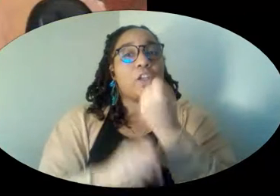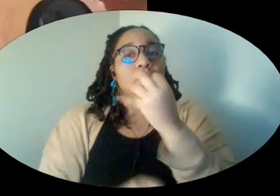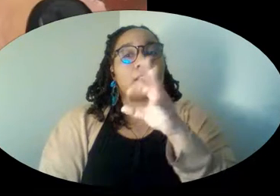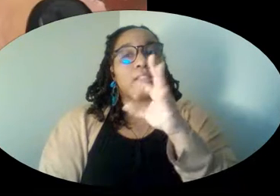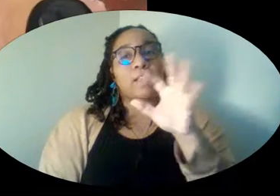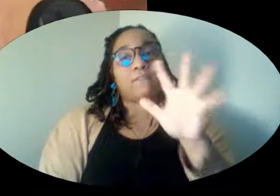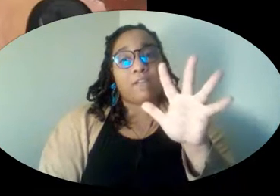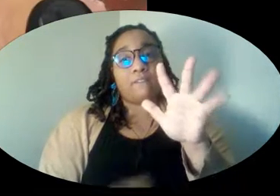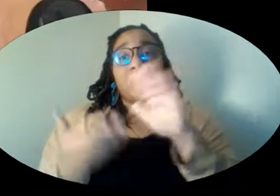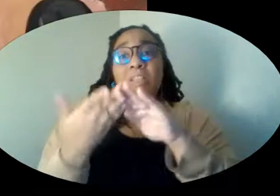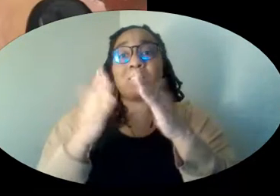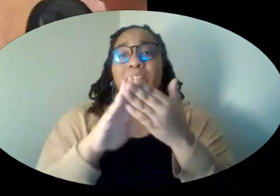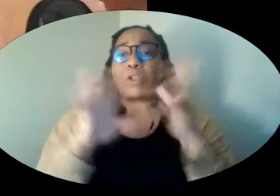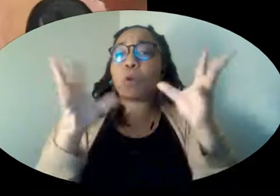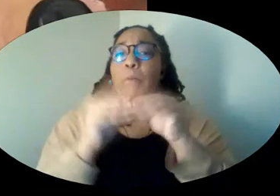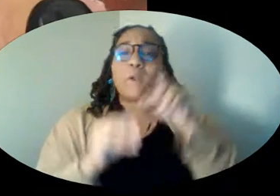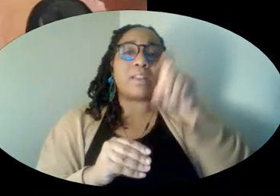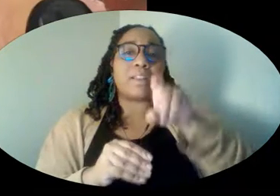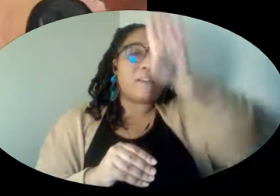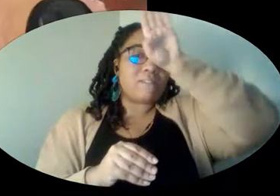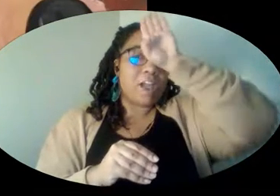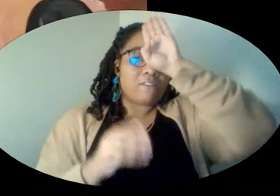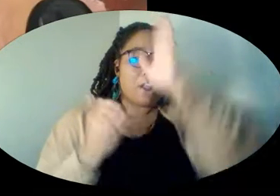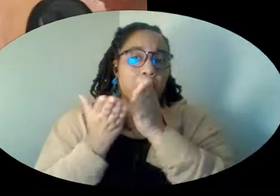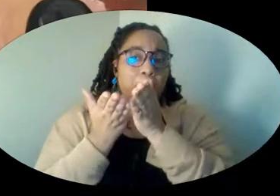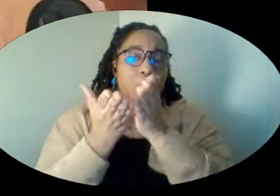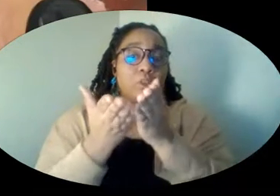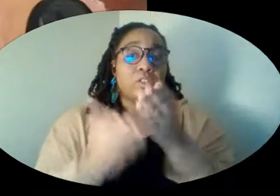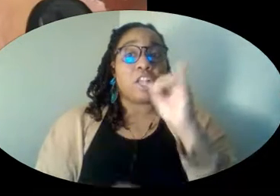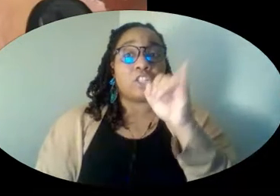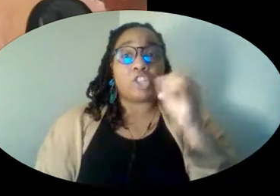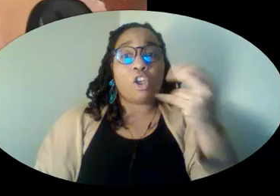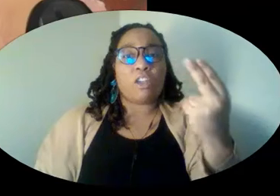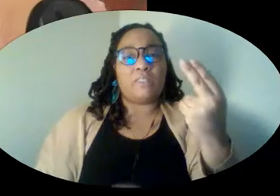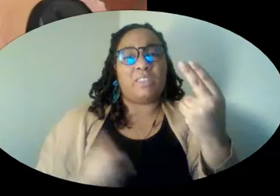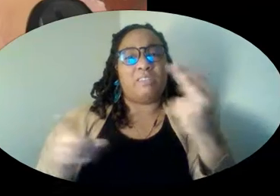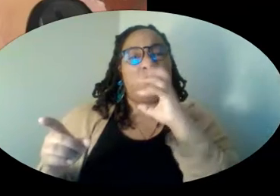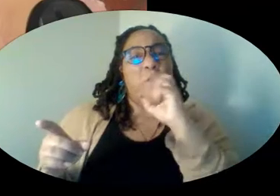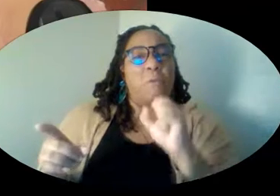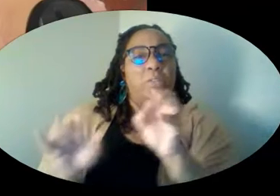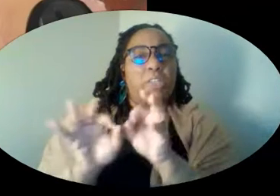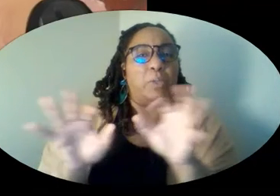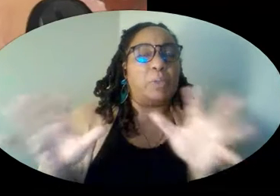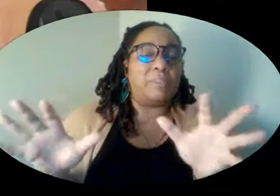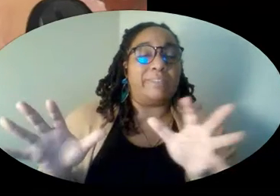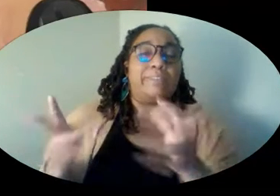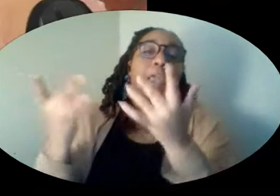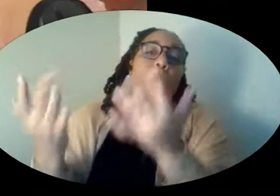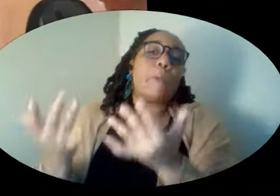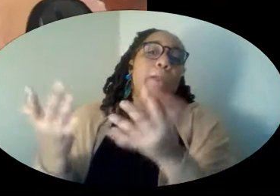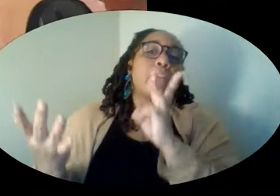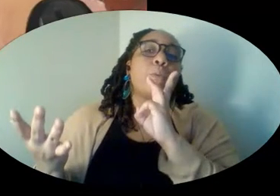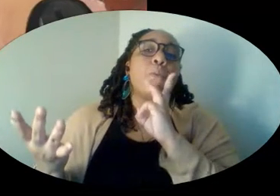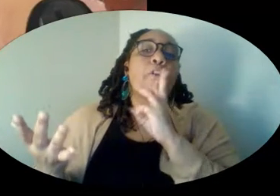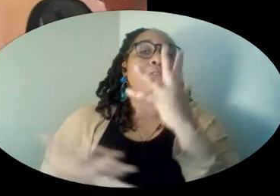1995. The city no longer needed so many fireboats. The Harvey was considered old and useless. It sat